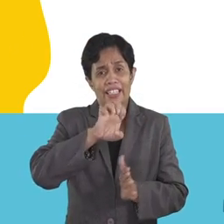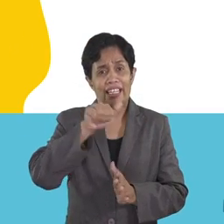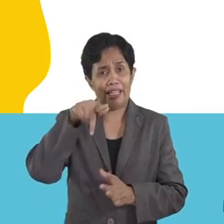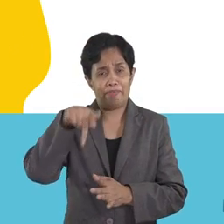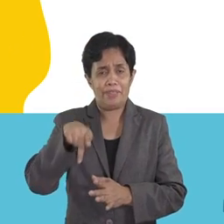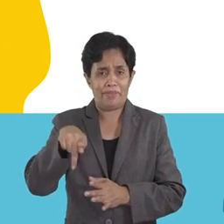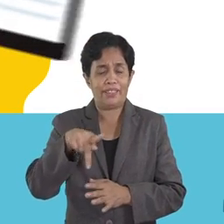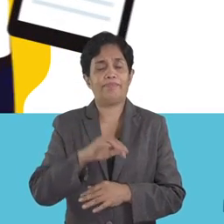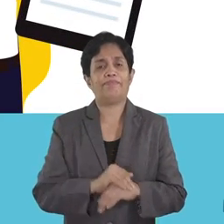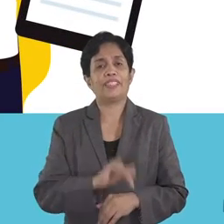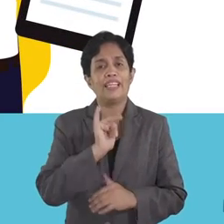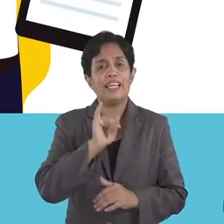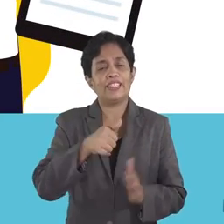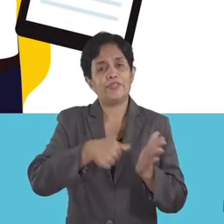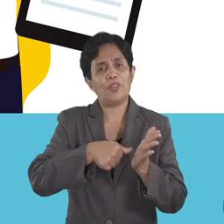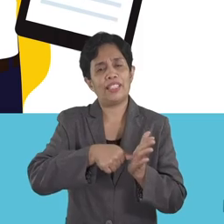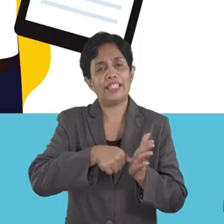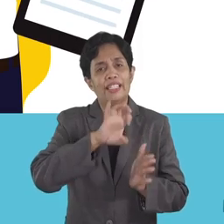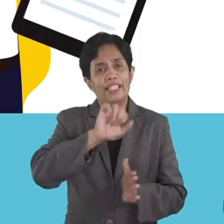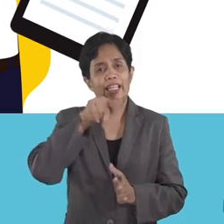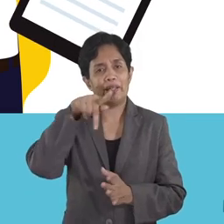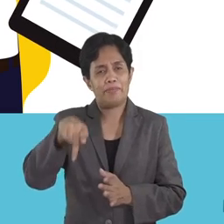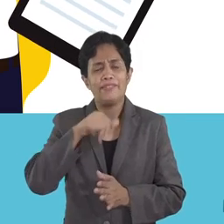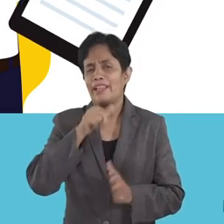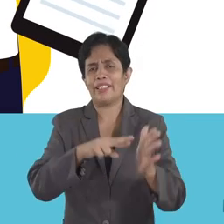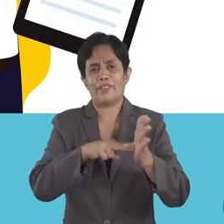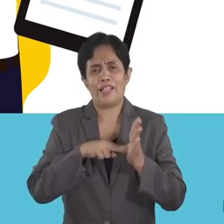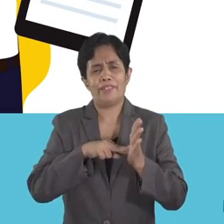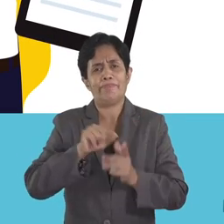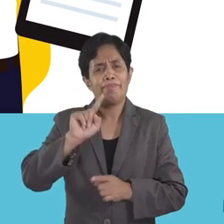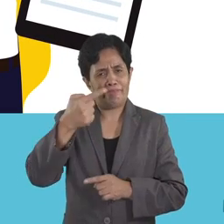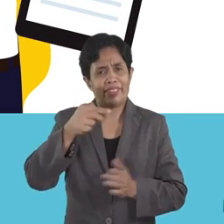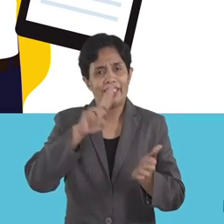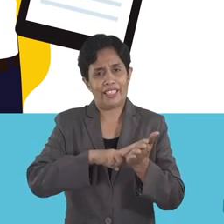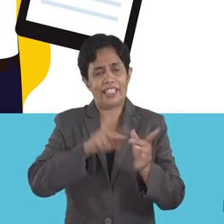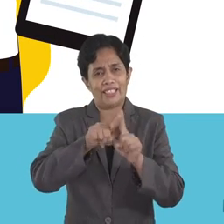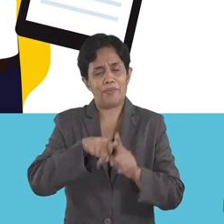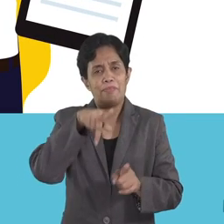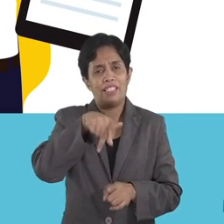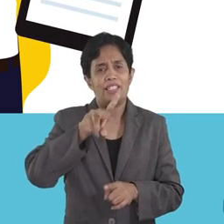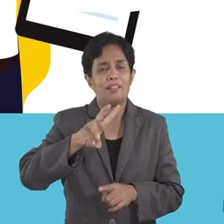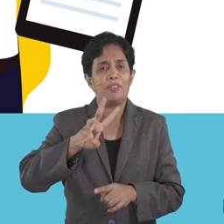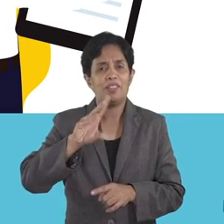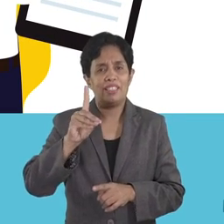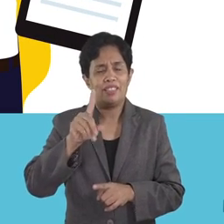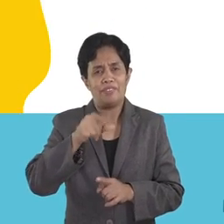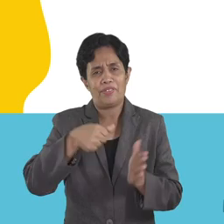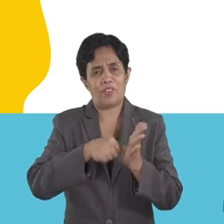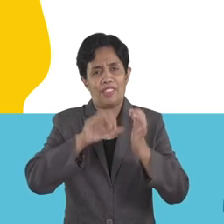Yes. Voting in an EAPP does not require prior registration as a PWD voter.